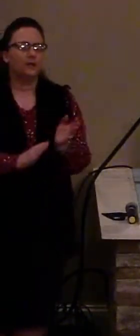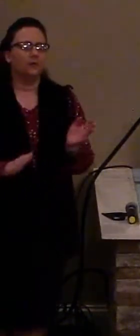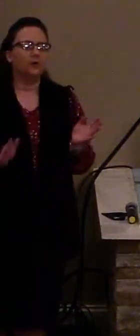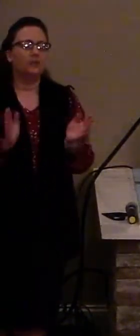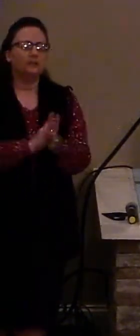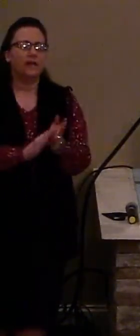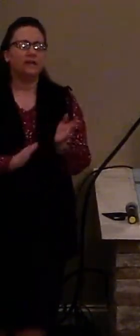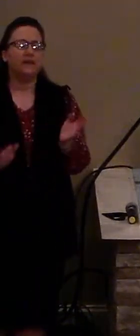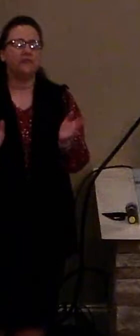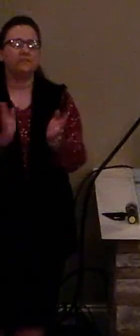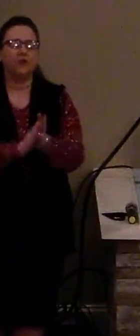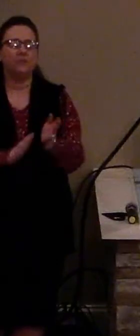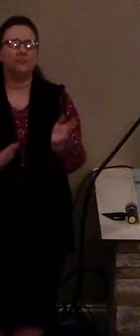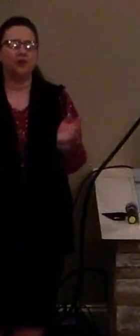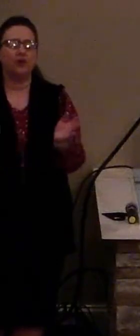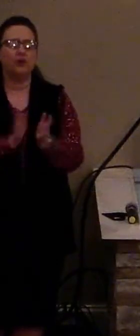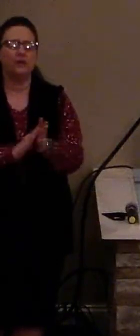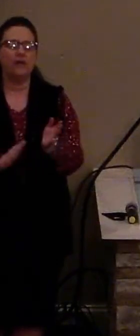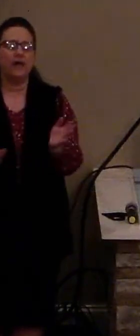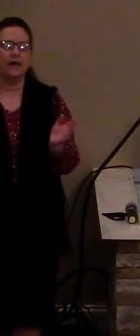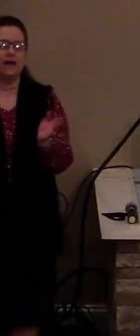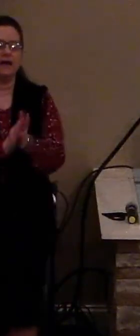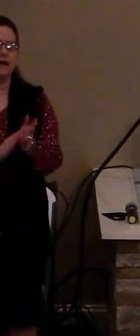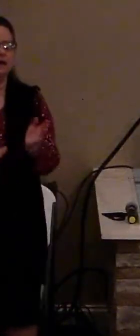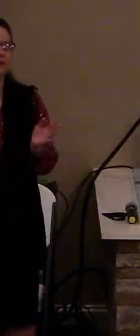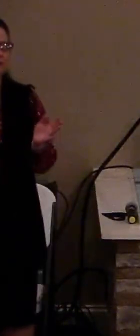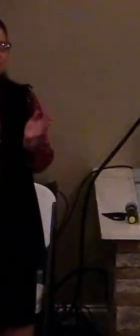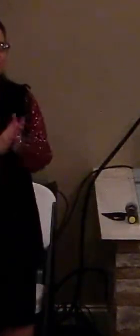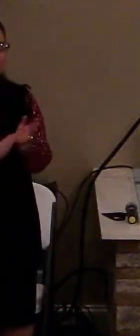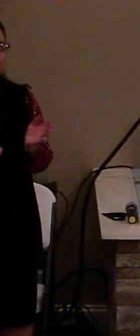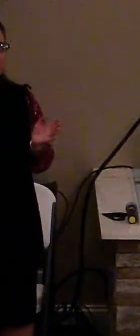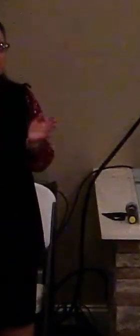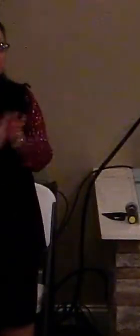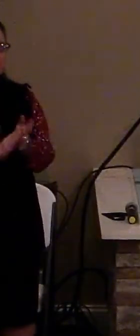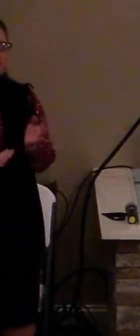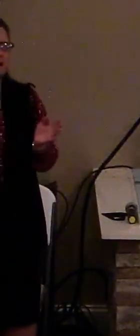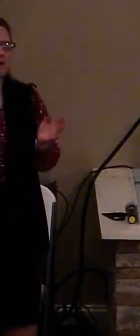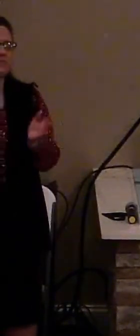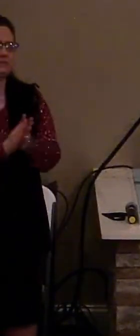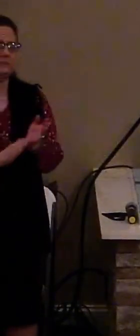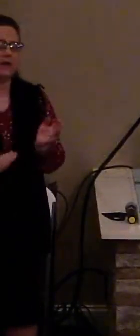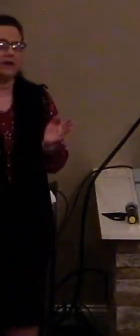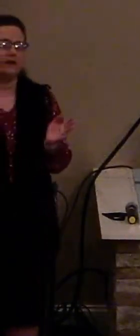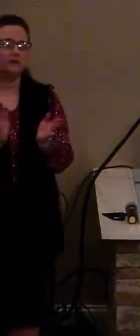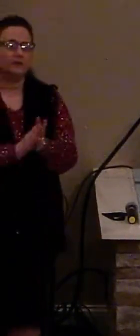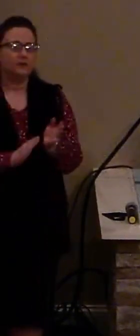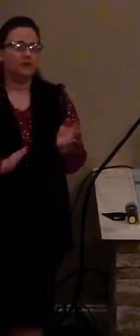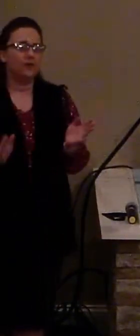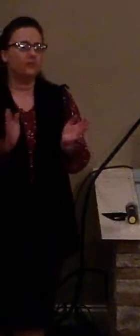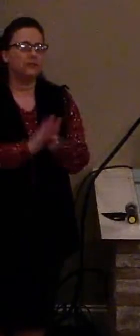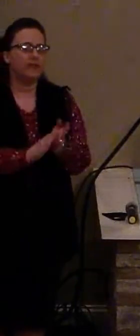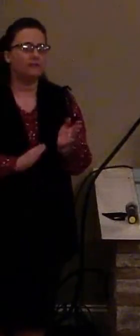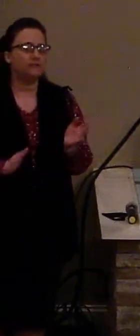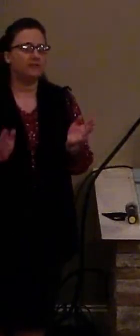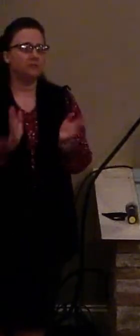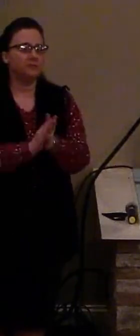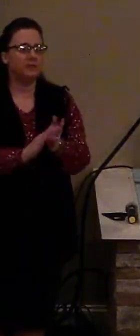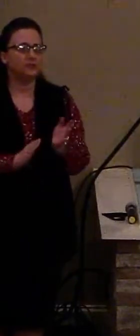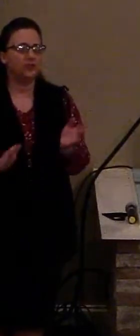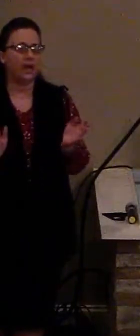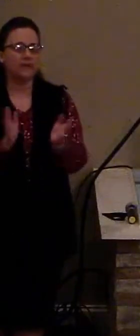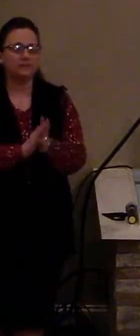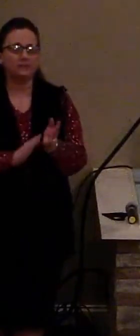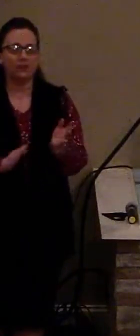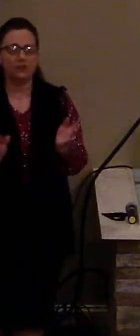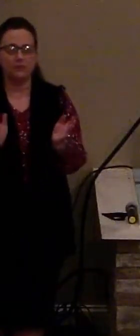Well, I wouldn't take nothing for my journey now. I've got to make it to end somehow. Oh, the devil takes